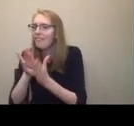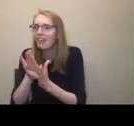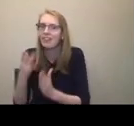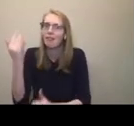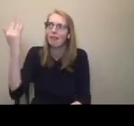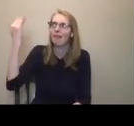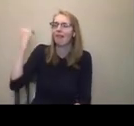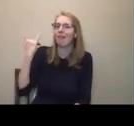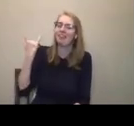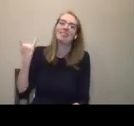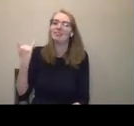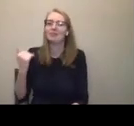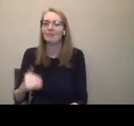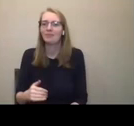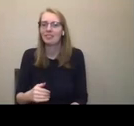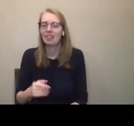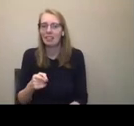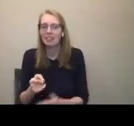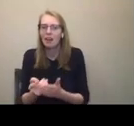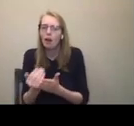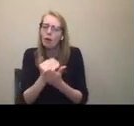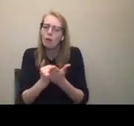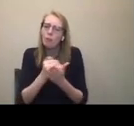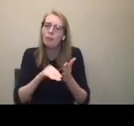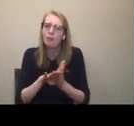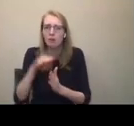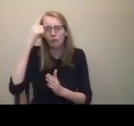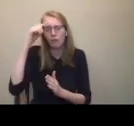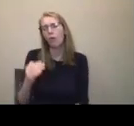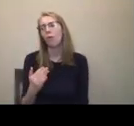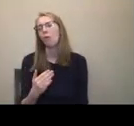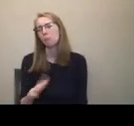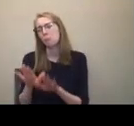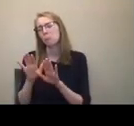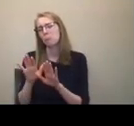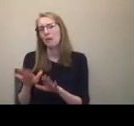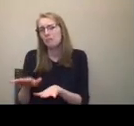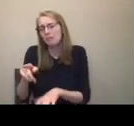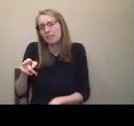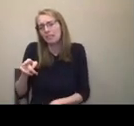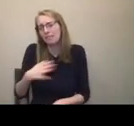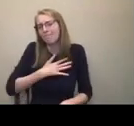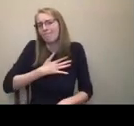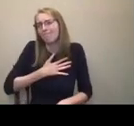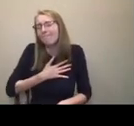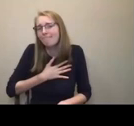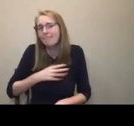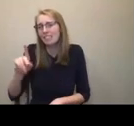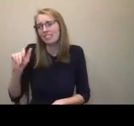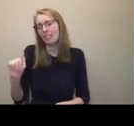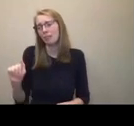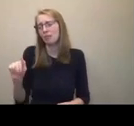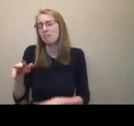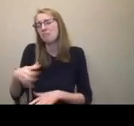quote, he raised money for us poor, pitiable, half humans. So it's this attitude that people with disabilities are lesser than in